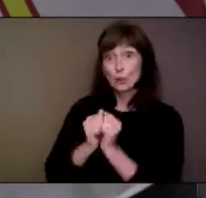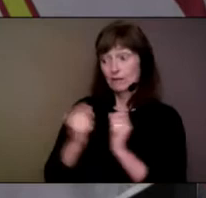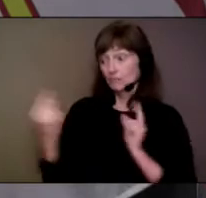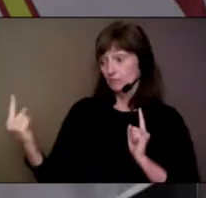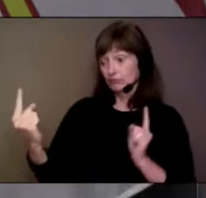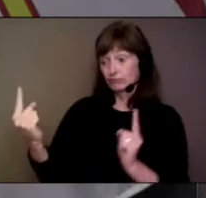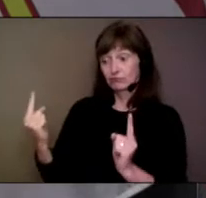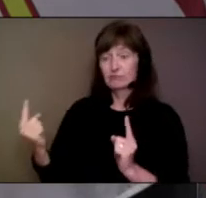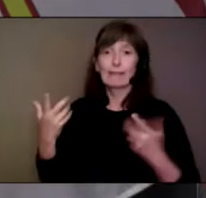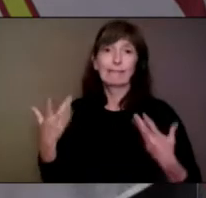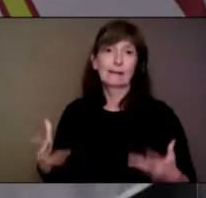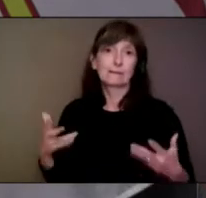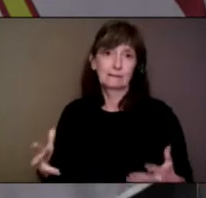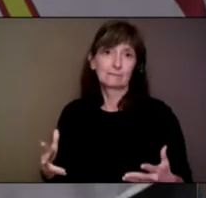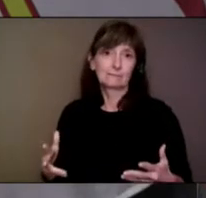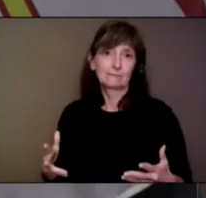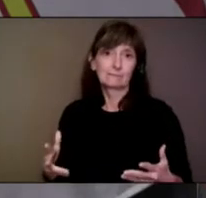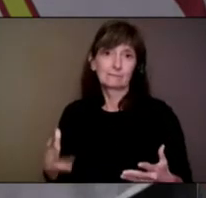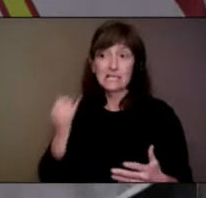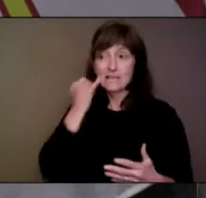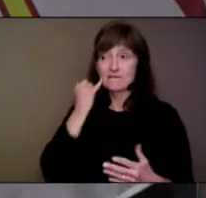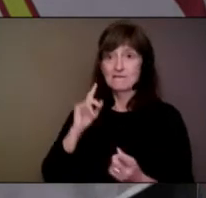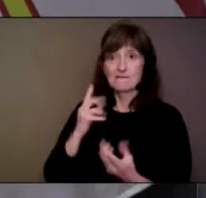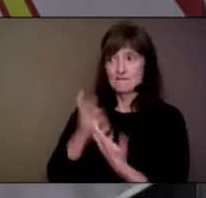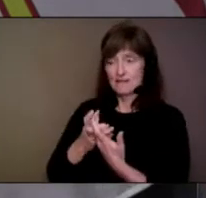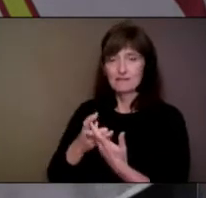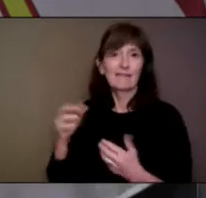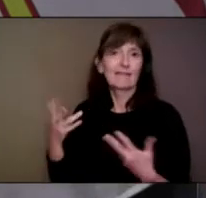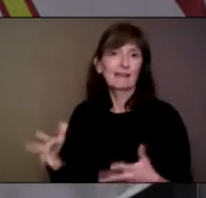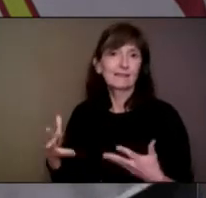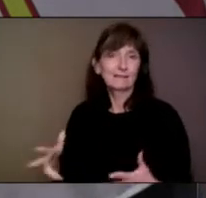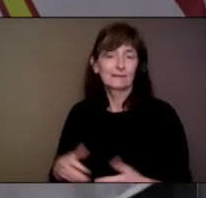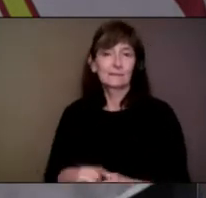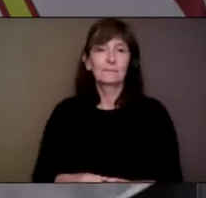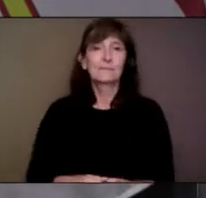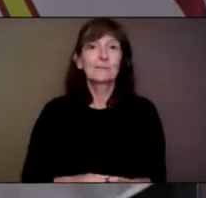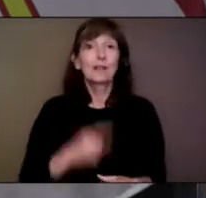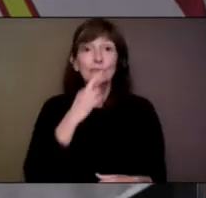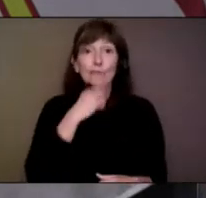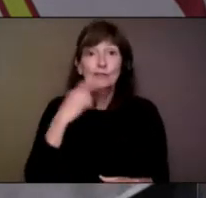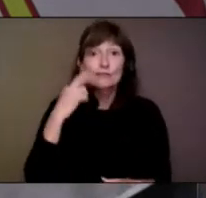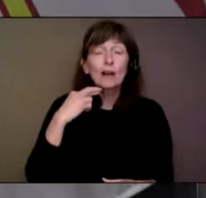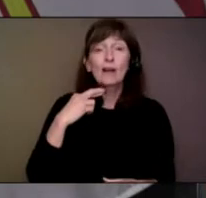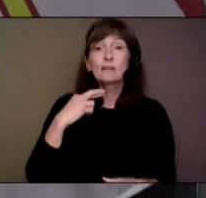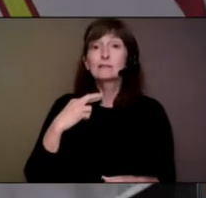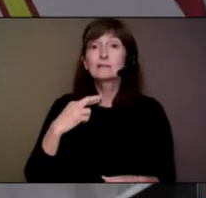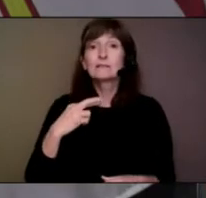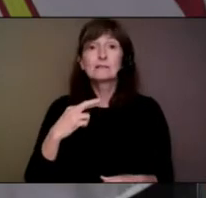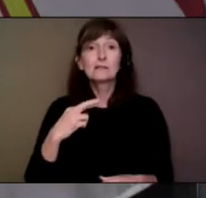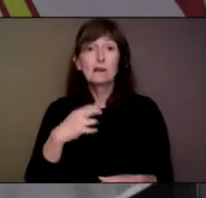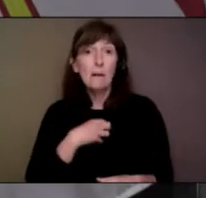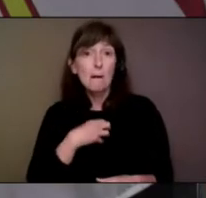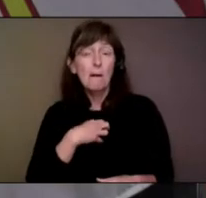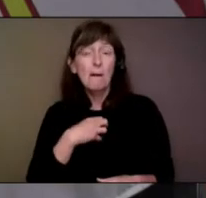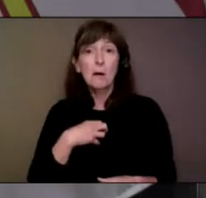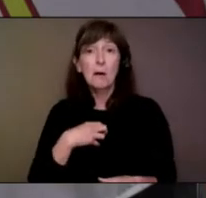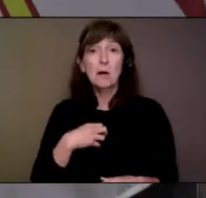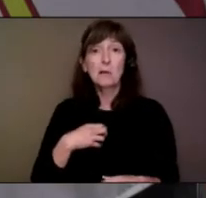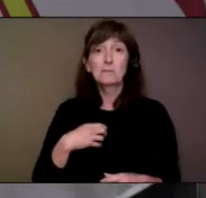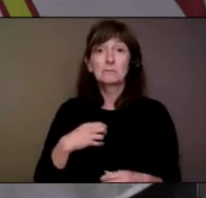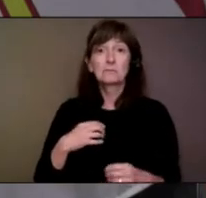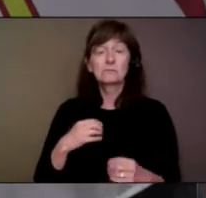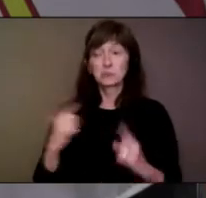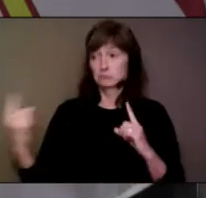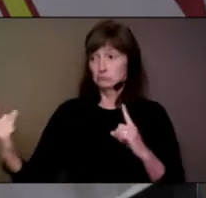your limit. There will be no capacity restrictions at restaurants and lounges with physical distancing maintained.